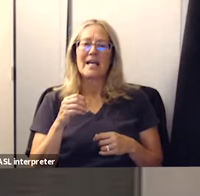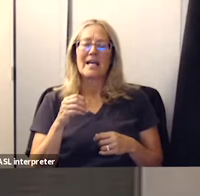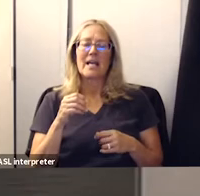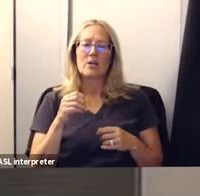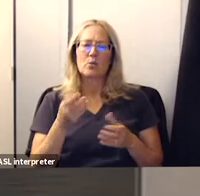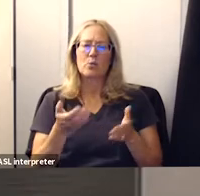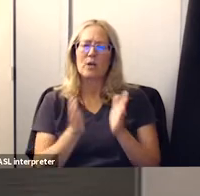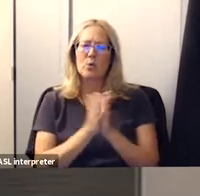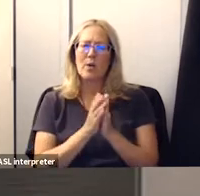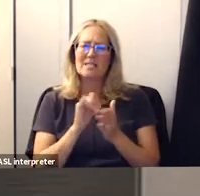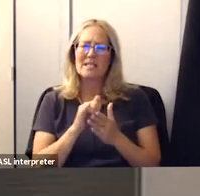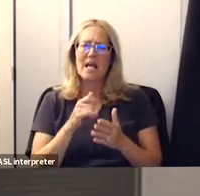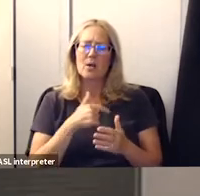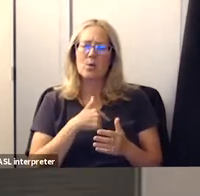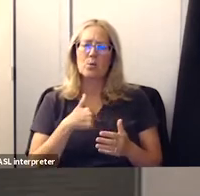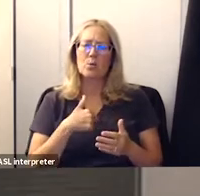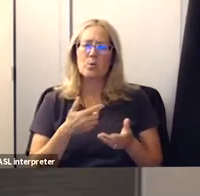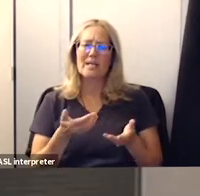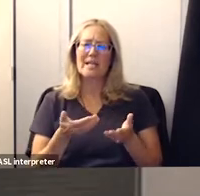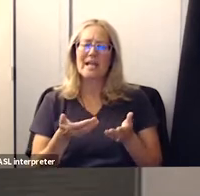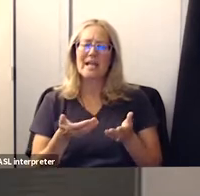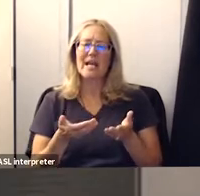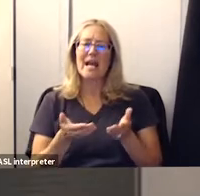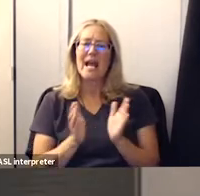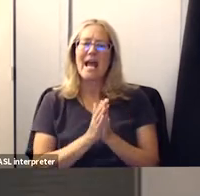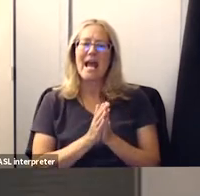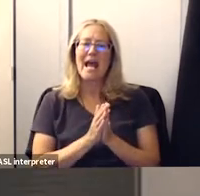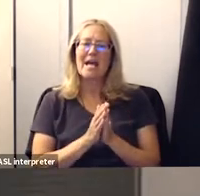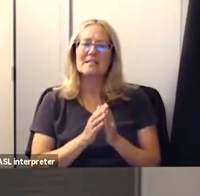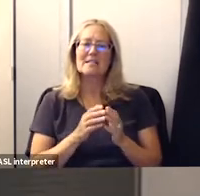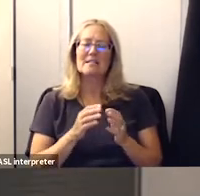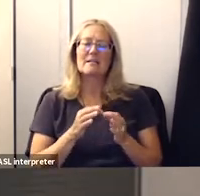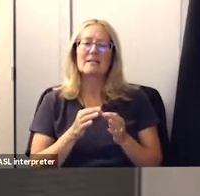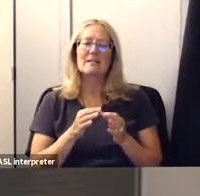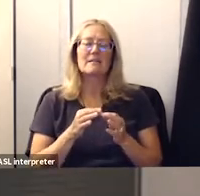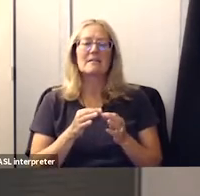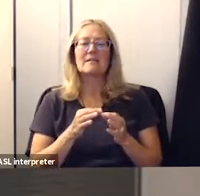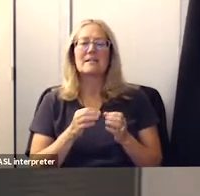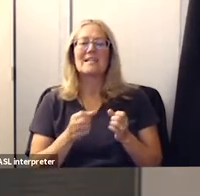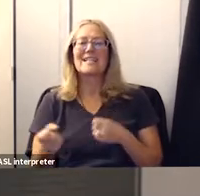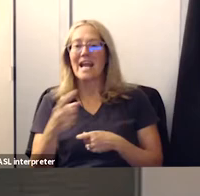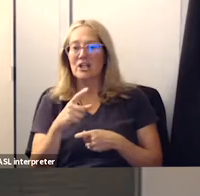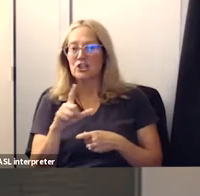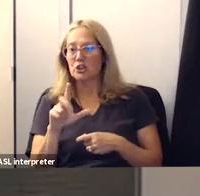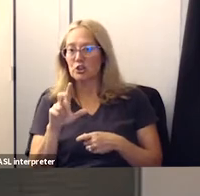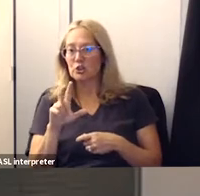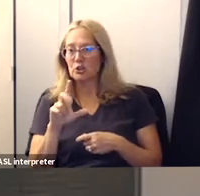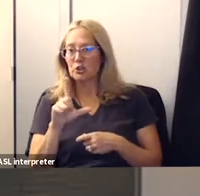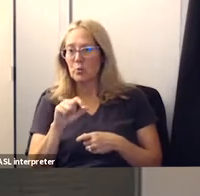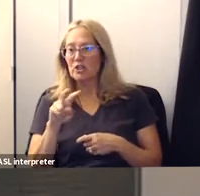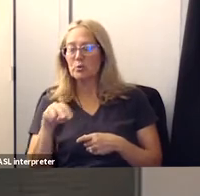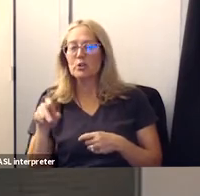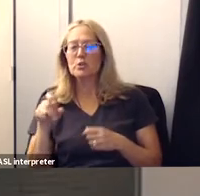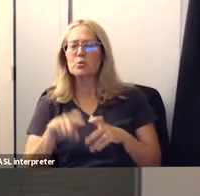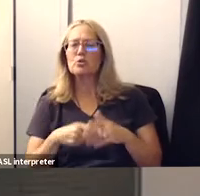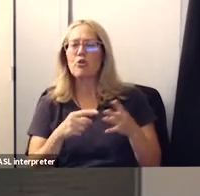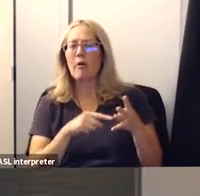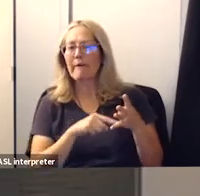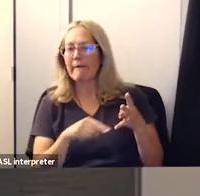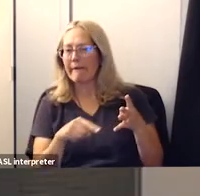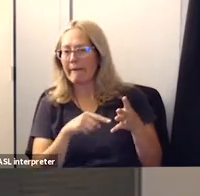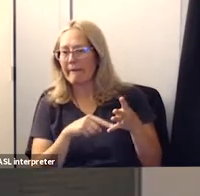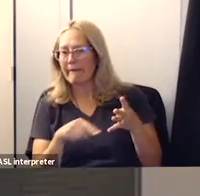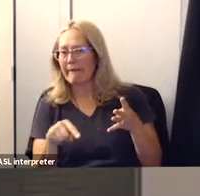we consider parent and family voices in future years starting next year of 2022 that we move closer